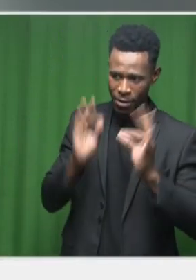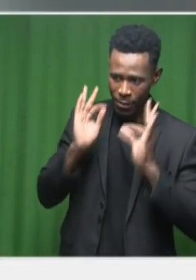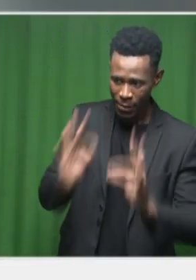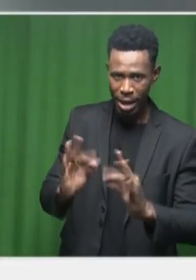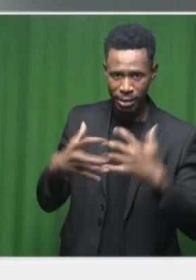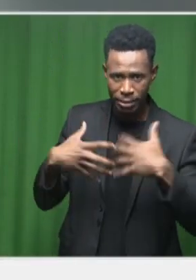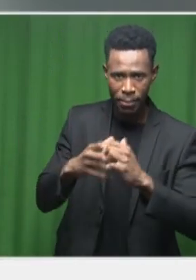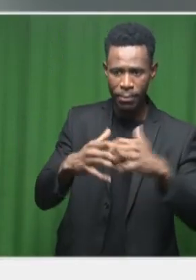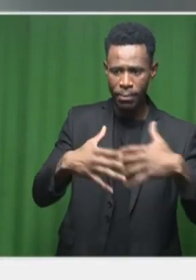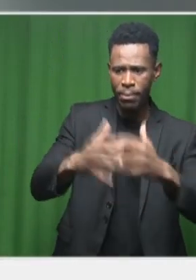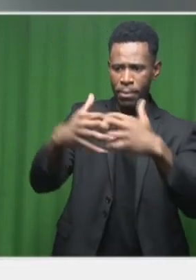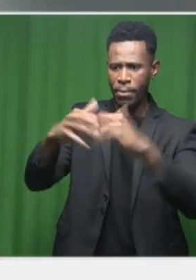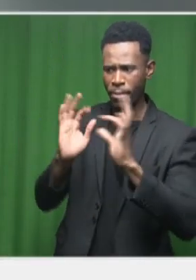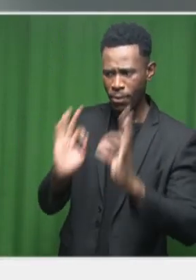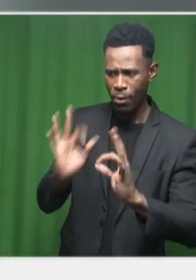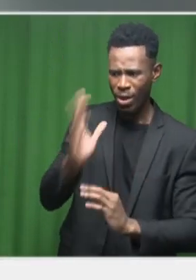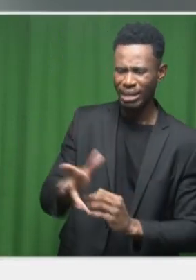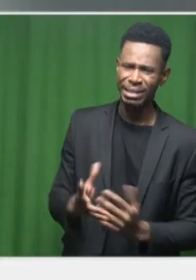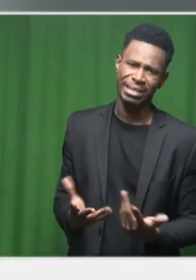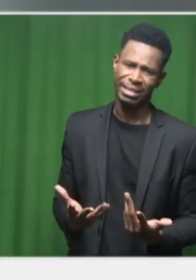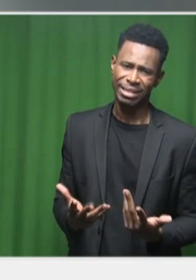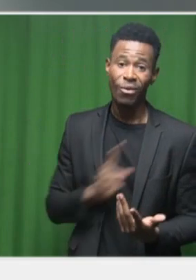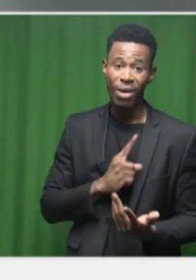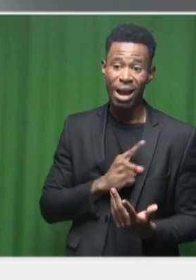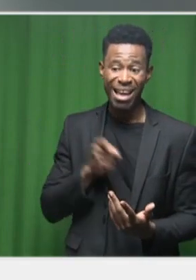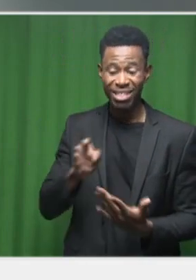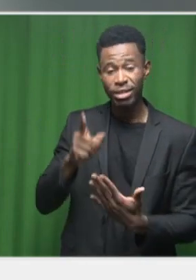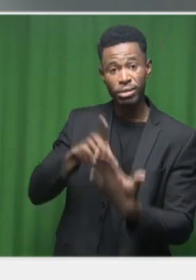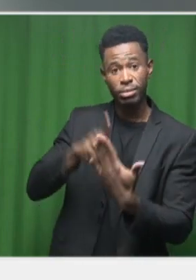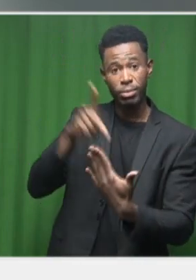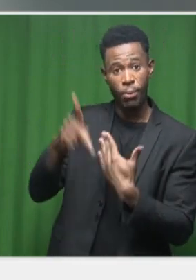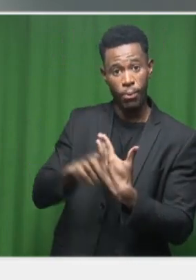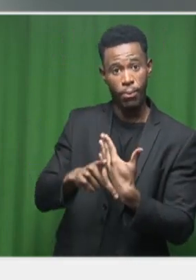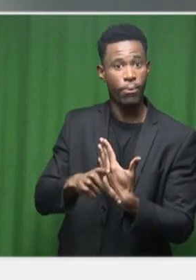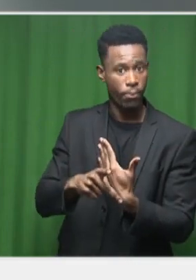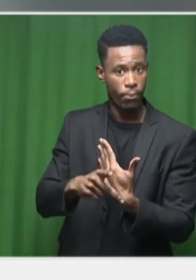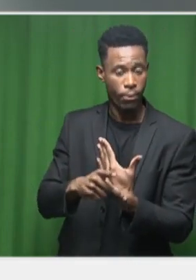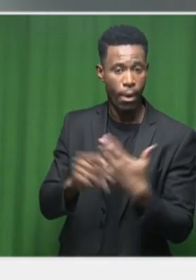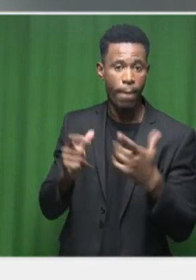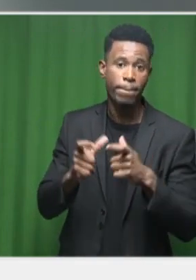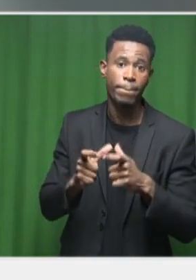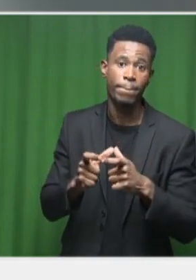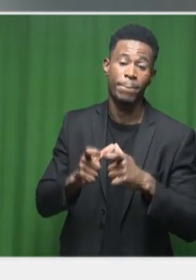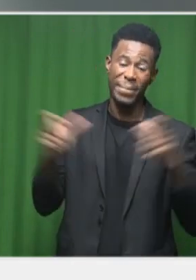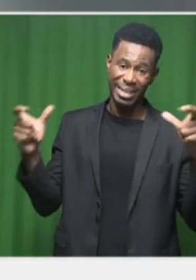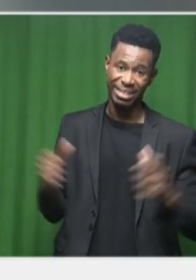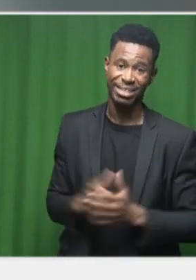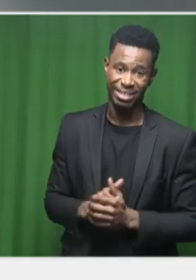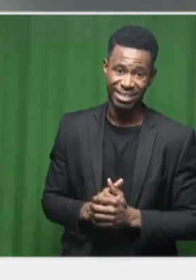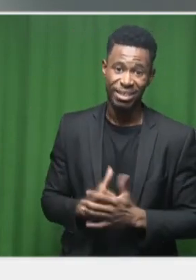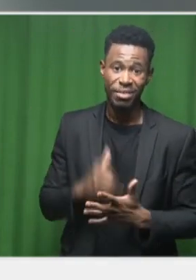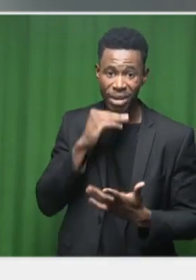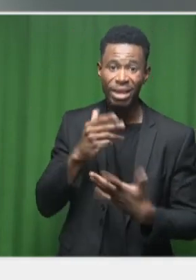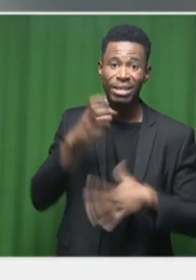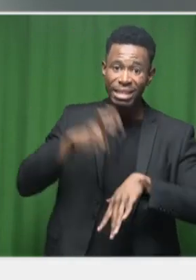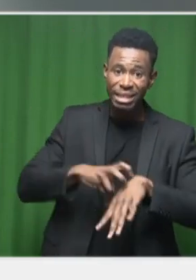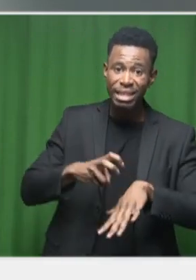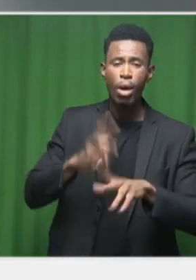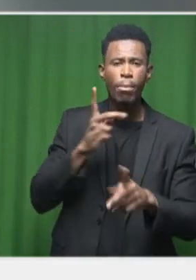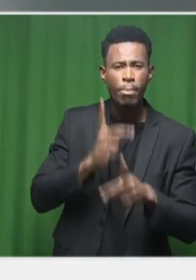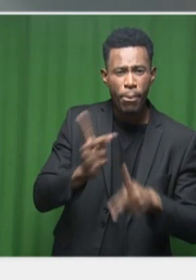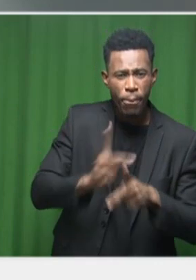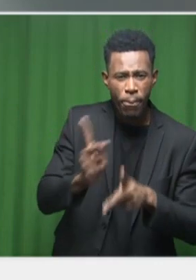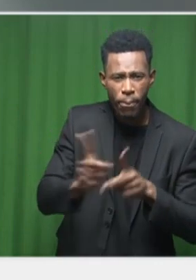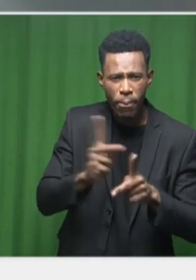projects require adequate project preparation. It takes time to do proper feasibility